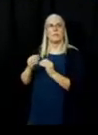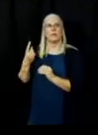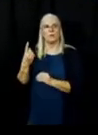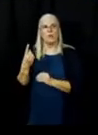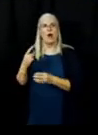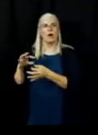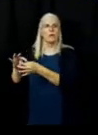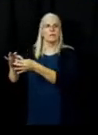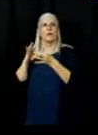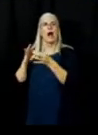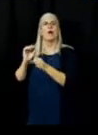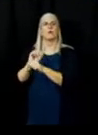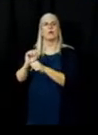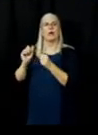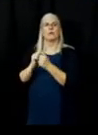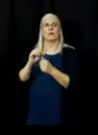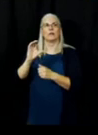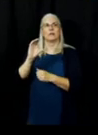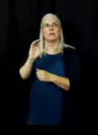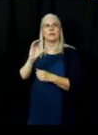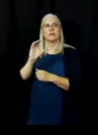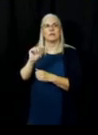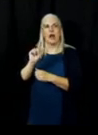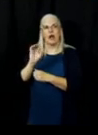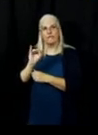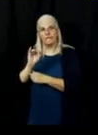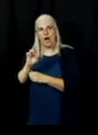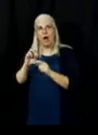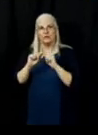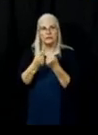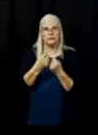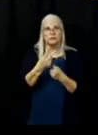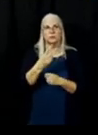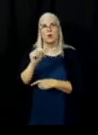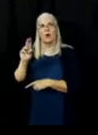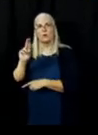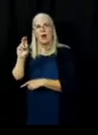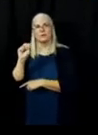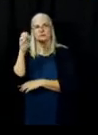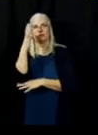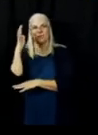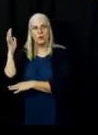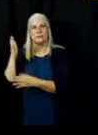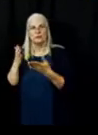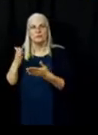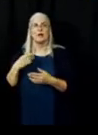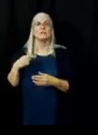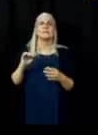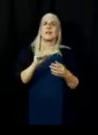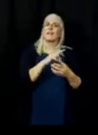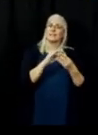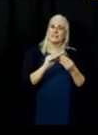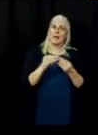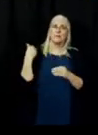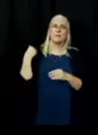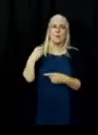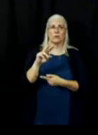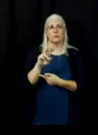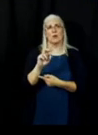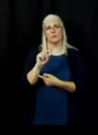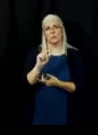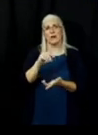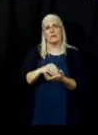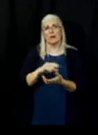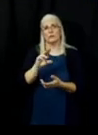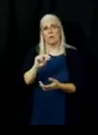Service and California Team 2. As Chief Wink stated earlier, currently have 220,000 acres, 220,000 and 12,000